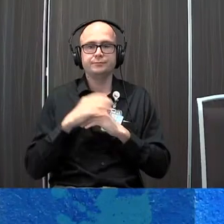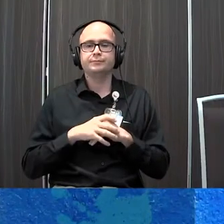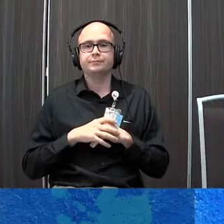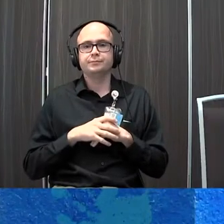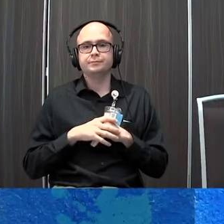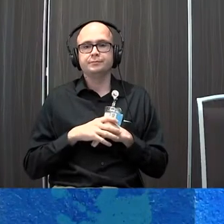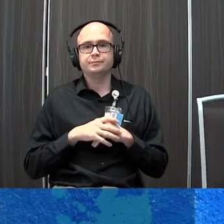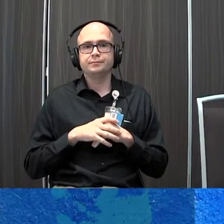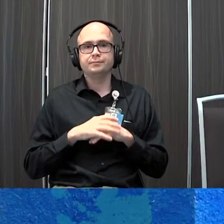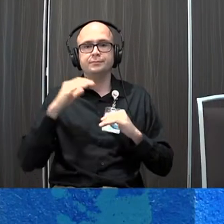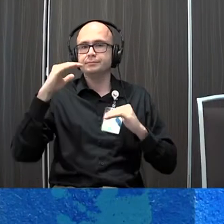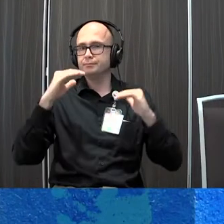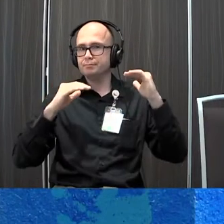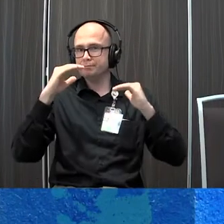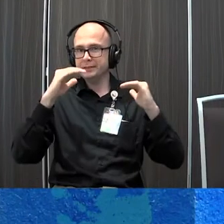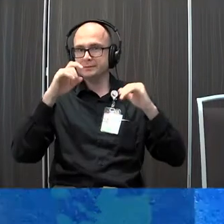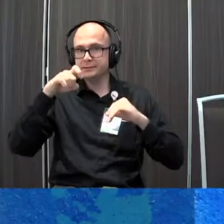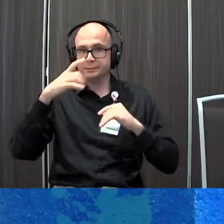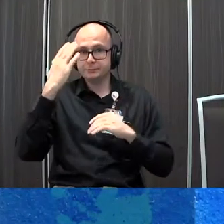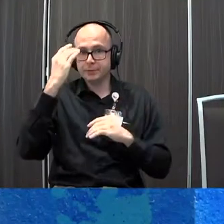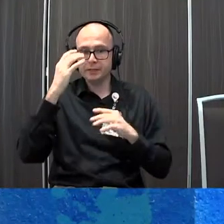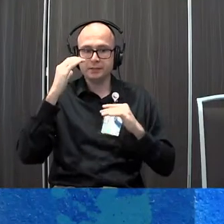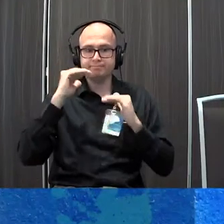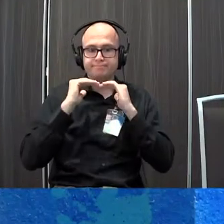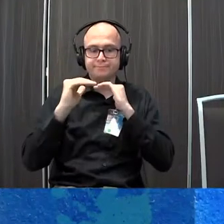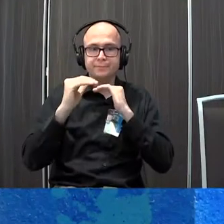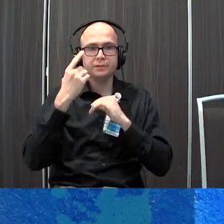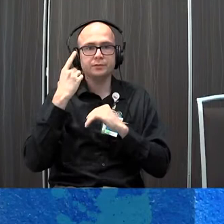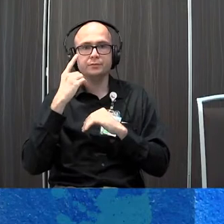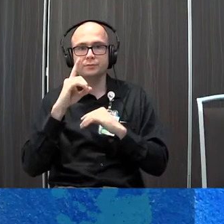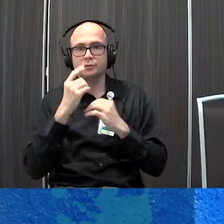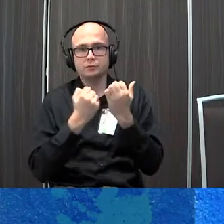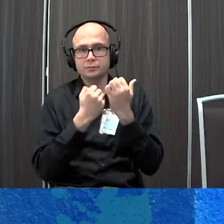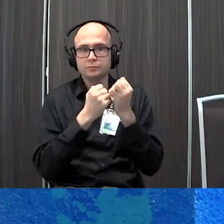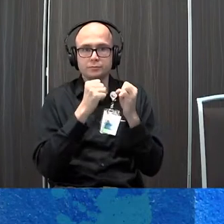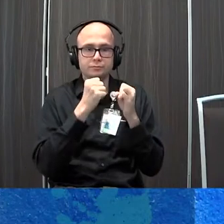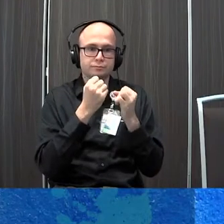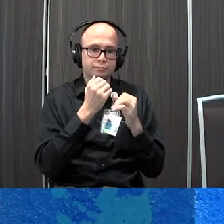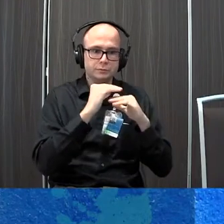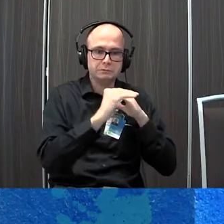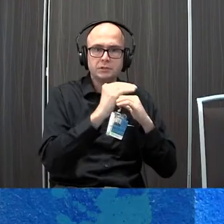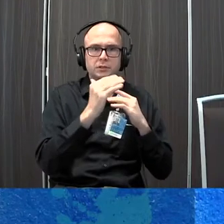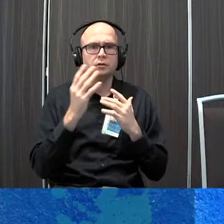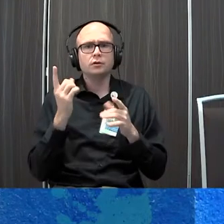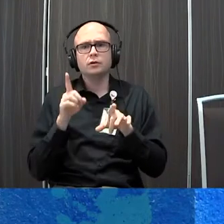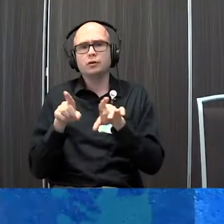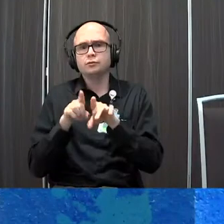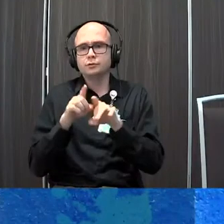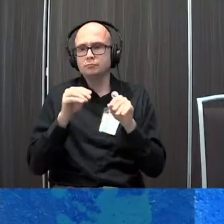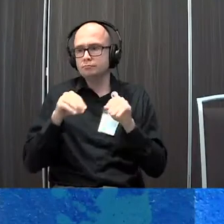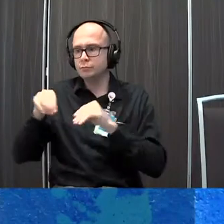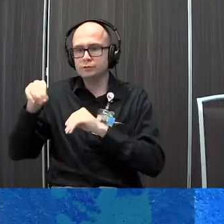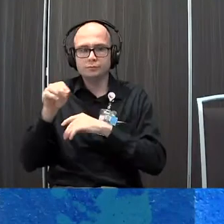and the balance is needed for stability for stable support but we also need to make sure we're allowing for dynamic positioning